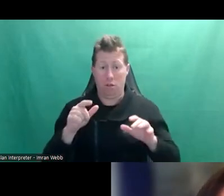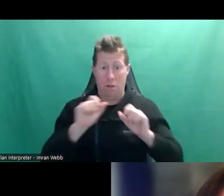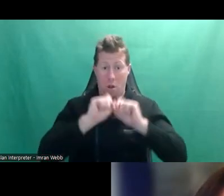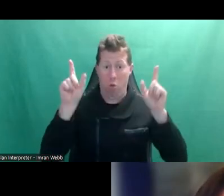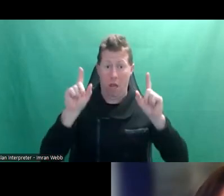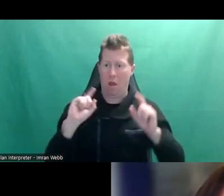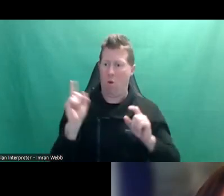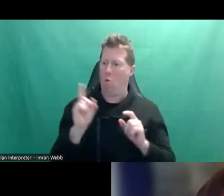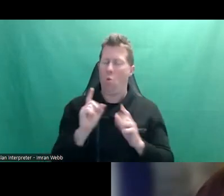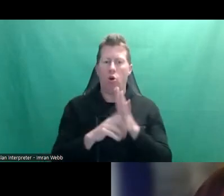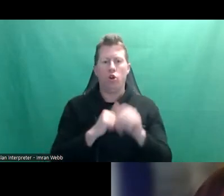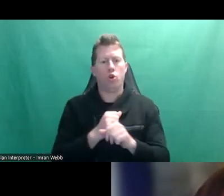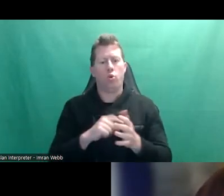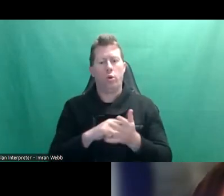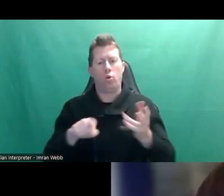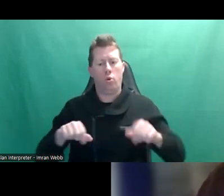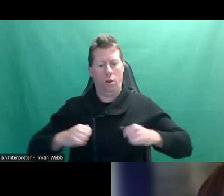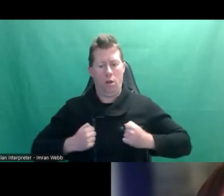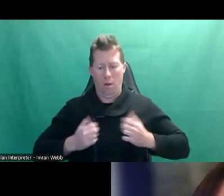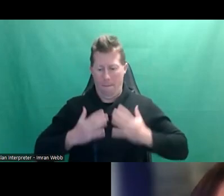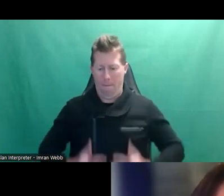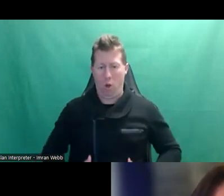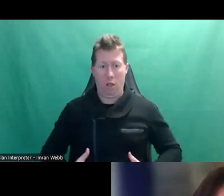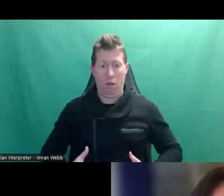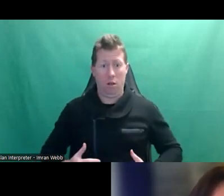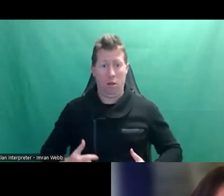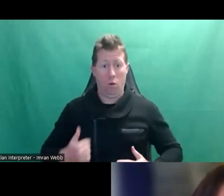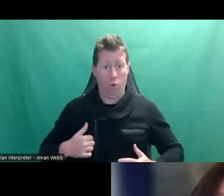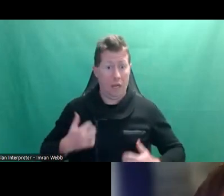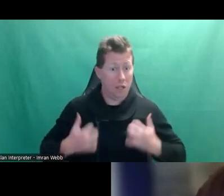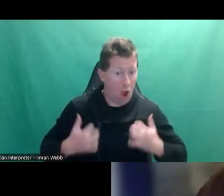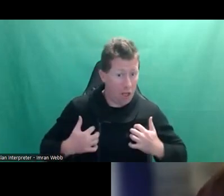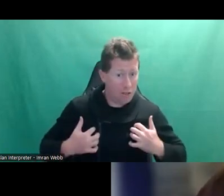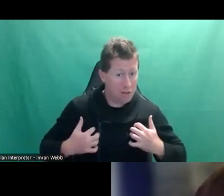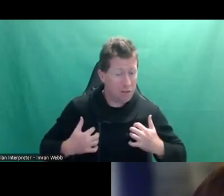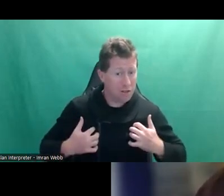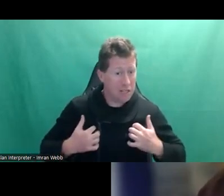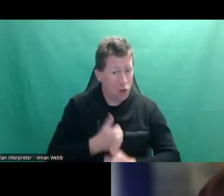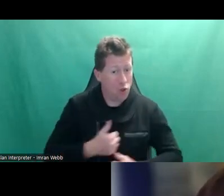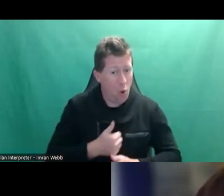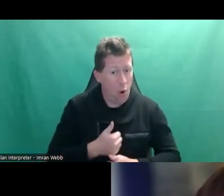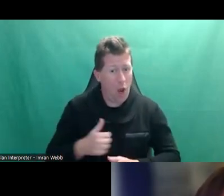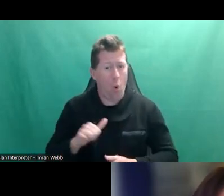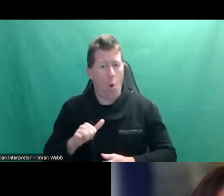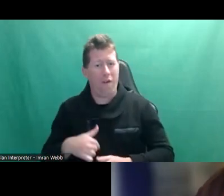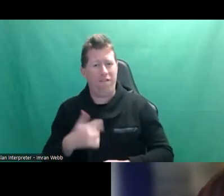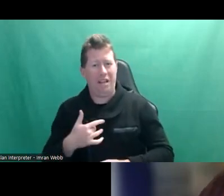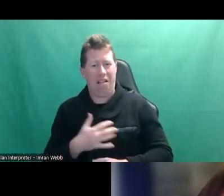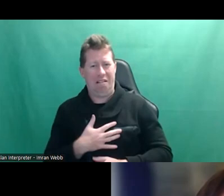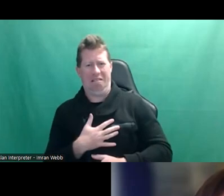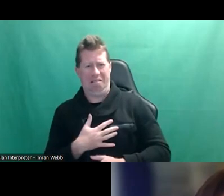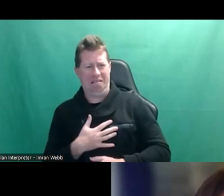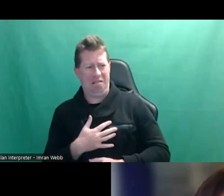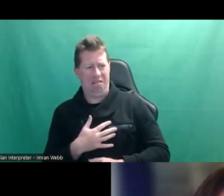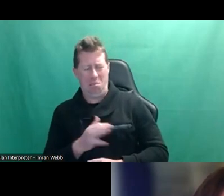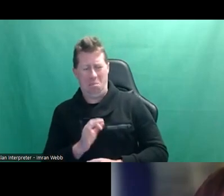our bodily reactions. Are we excited and kind of, you know, looking forward to it or actually feeling a bit turned off and disgusted and maybe a